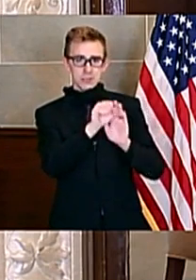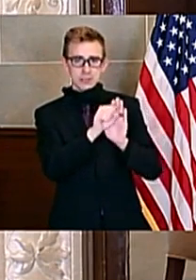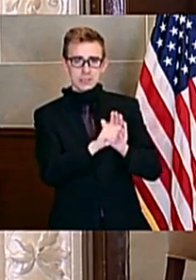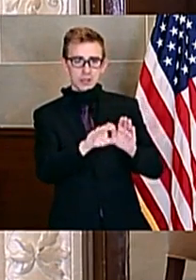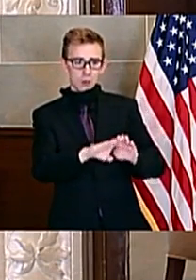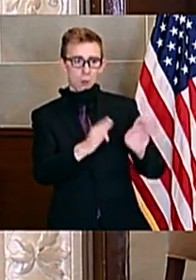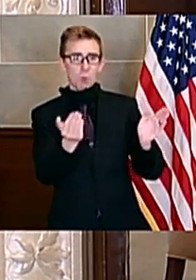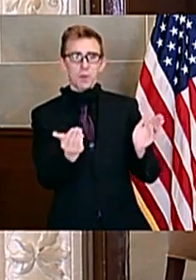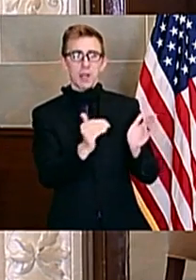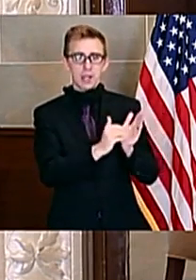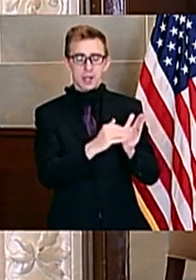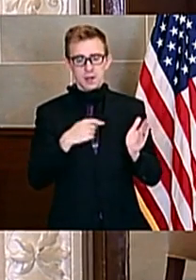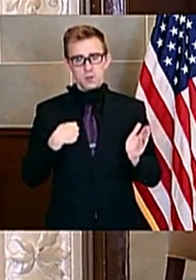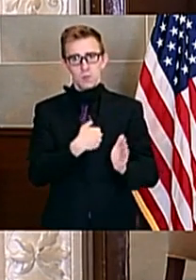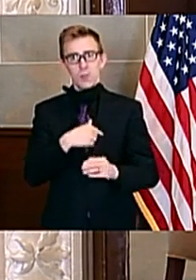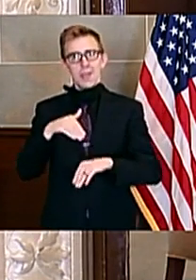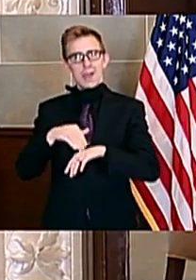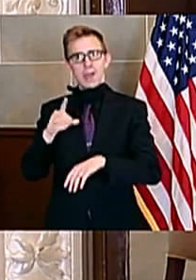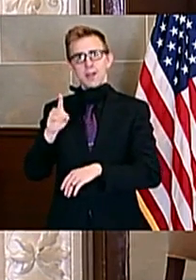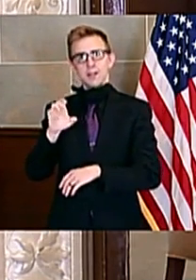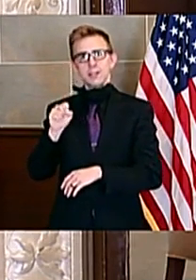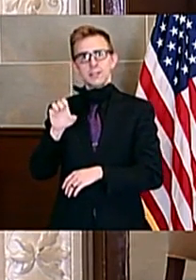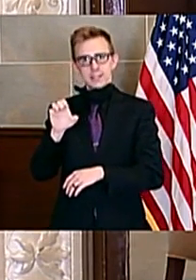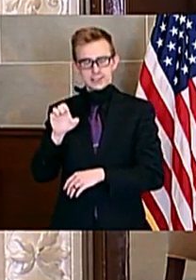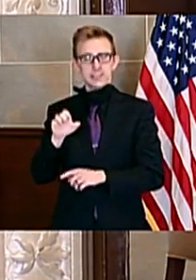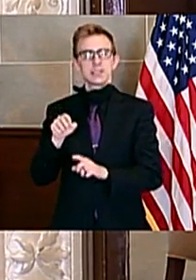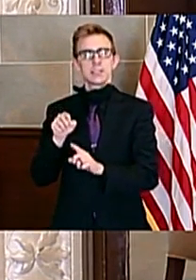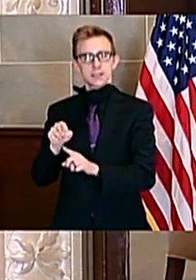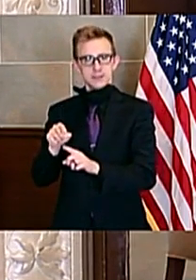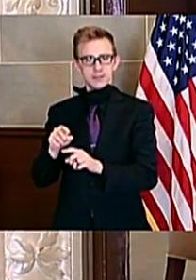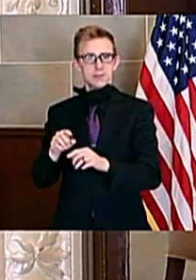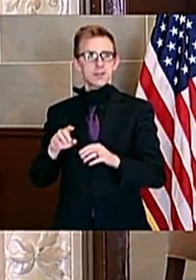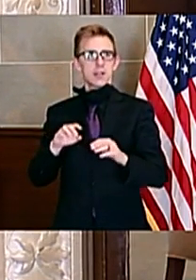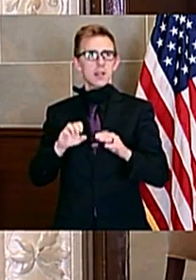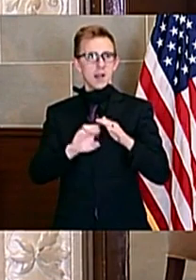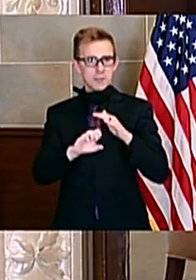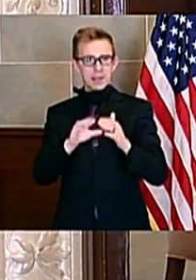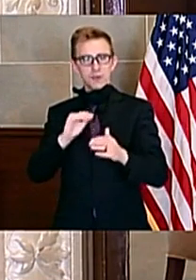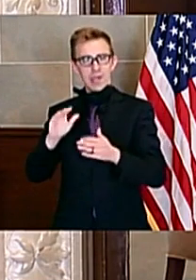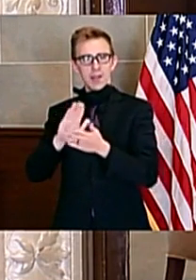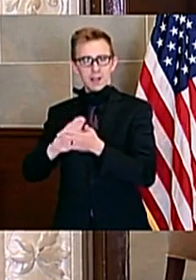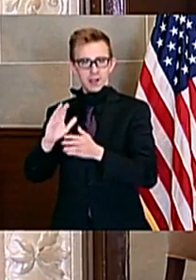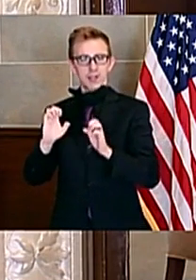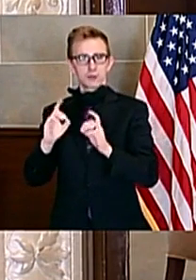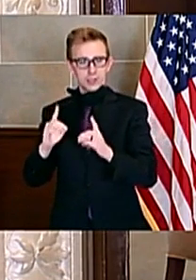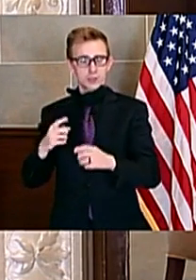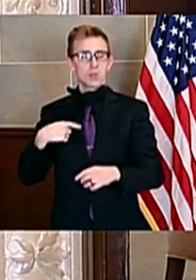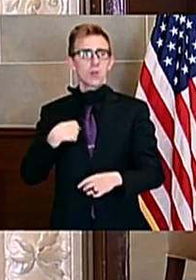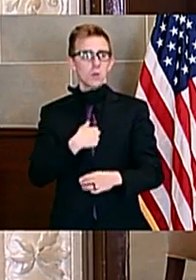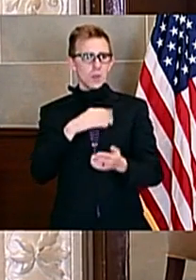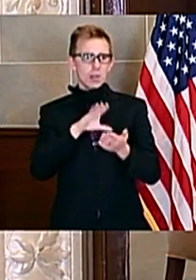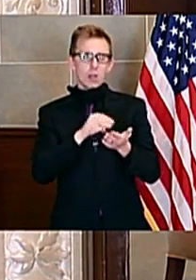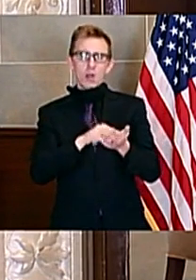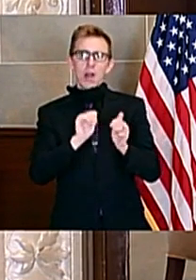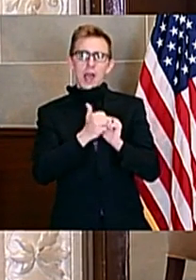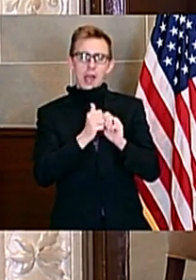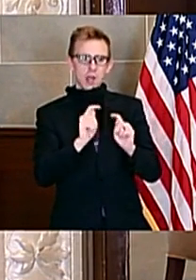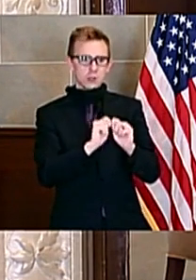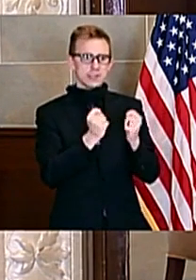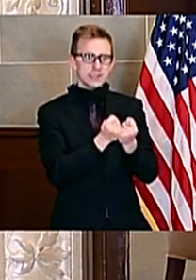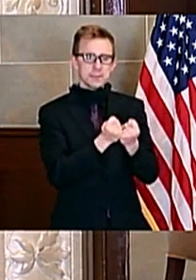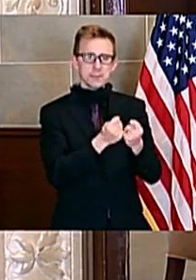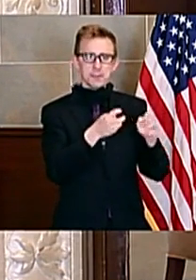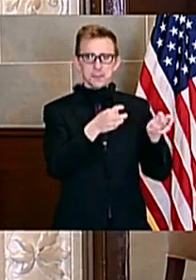Missouri, we at the Department of Elementary and Secondary Education are learning how our team members transition to providing